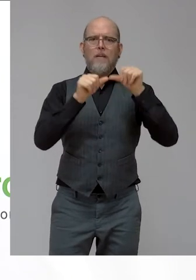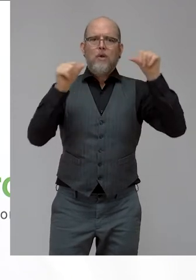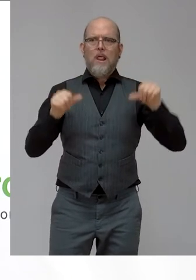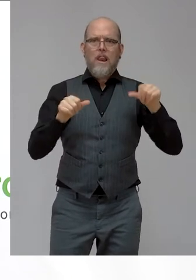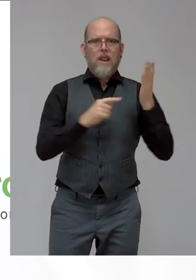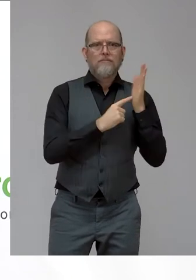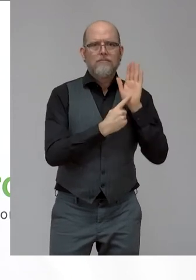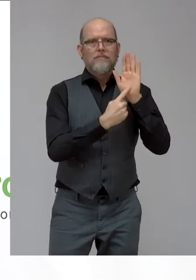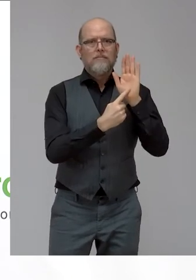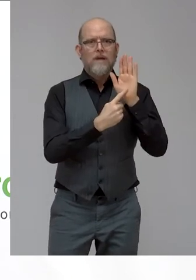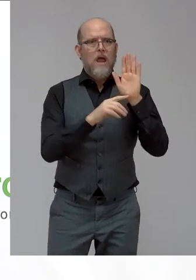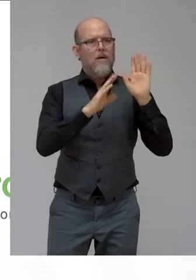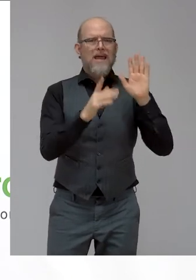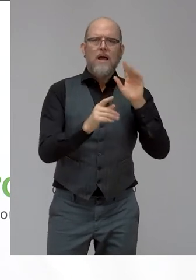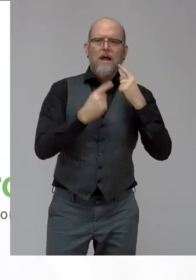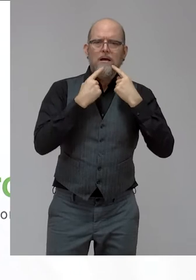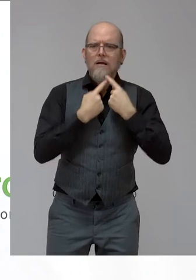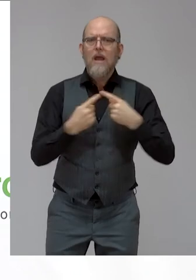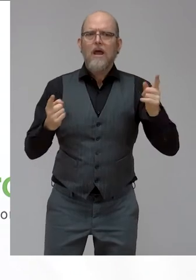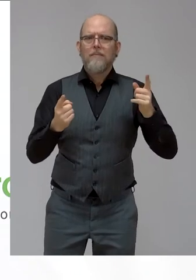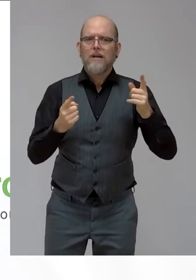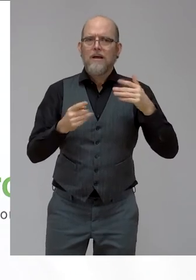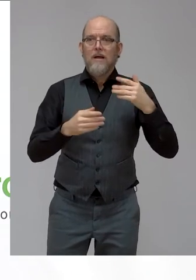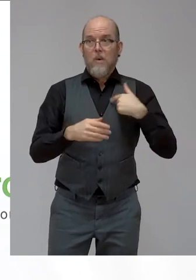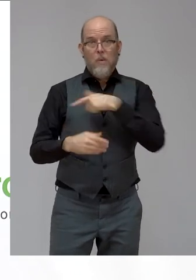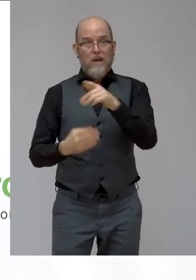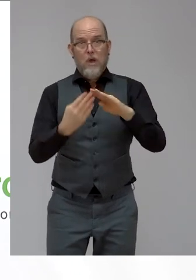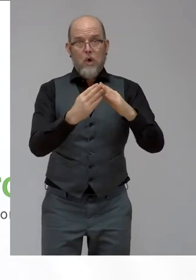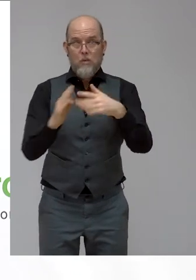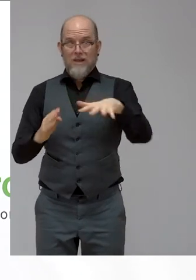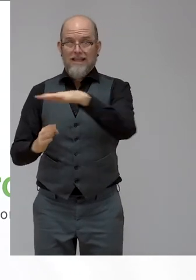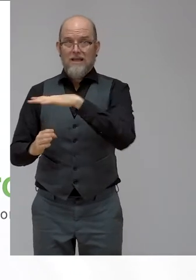to the civil society like us who are working in many countries?